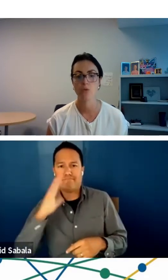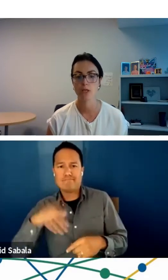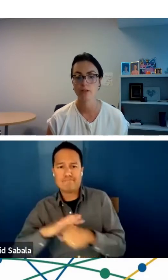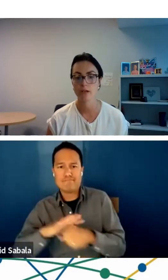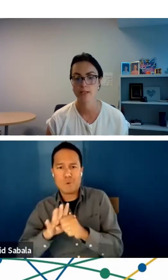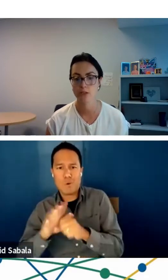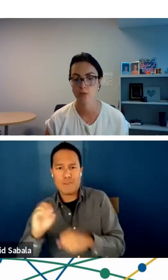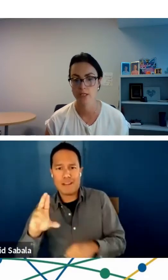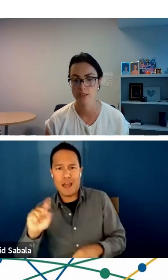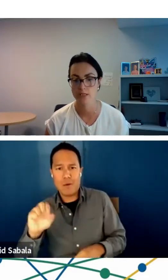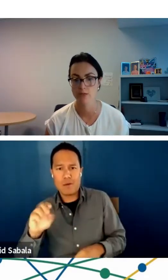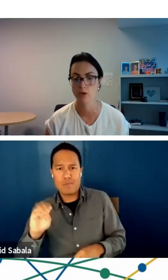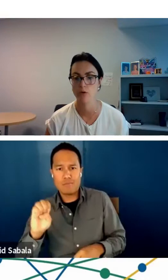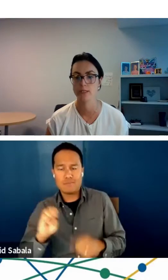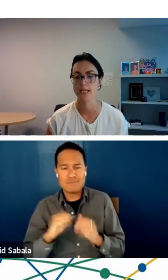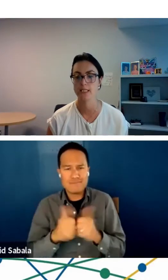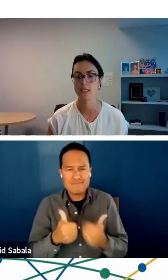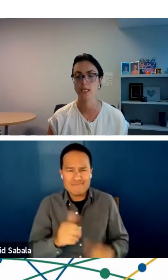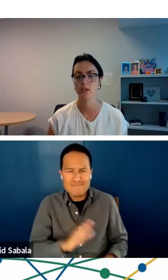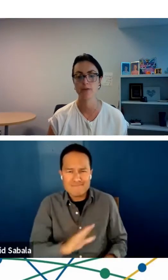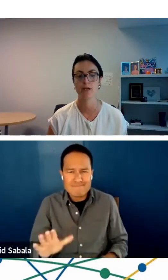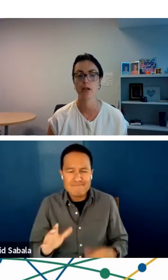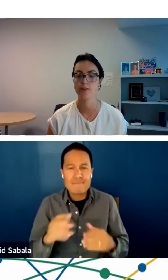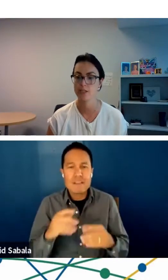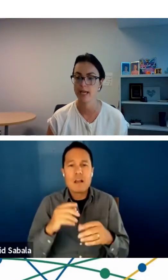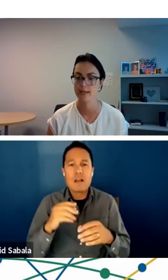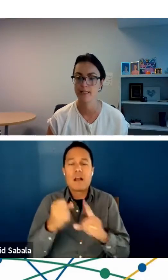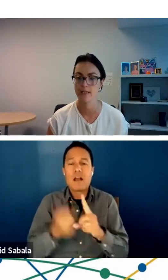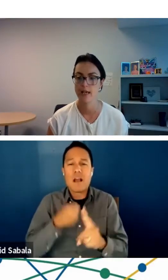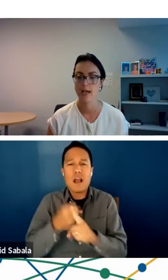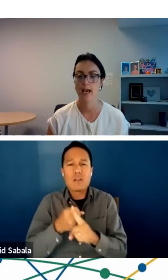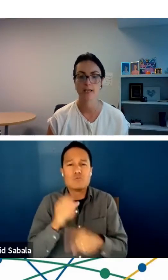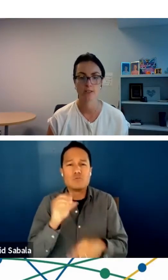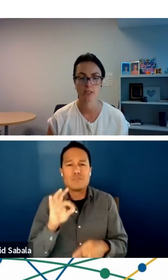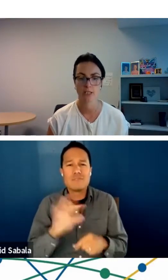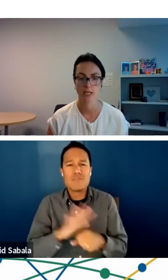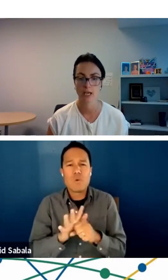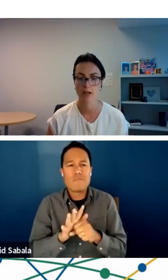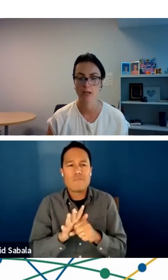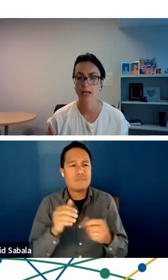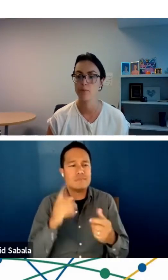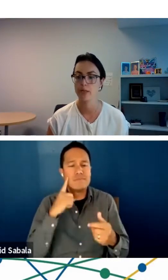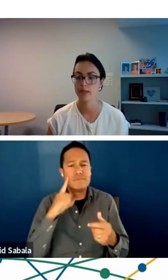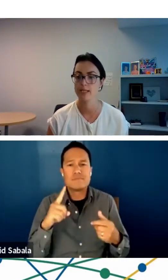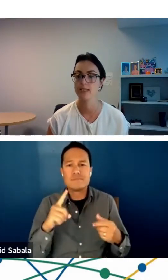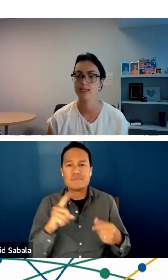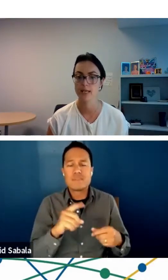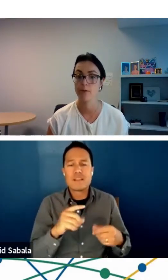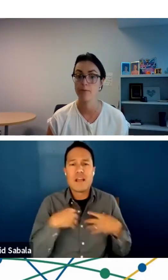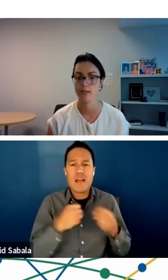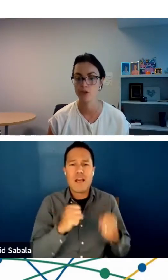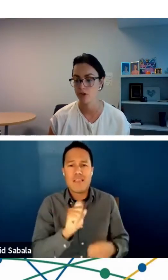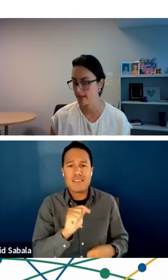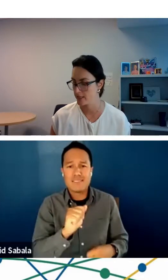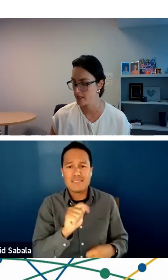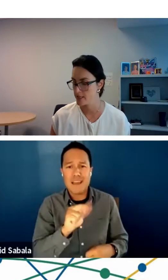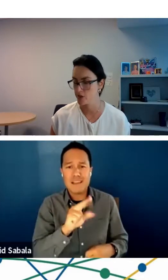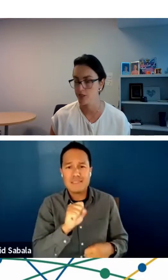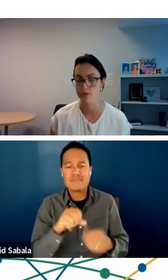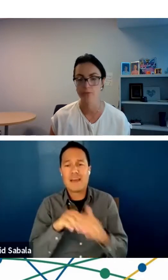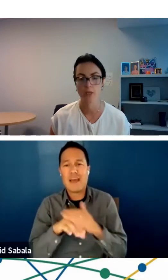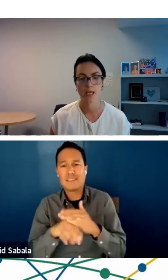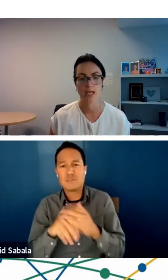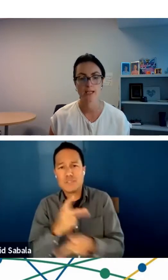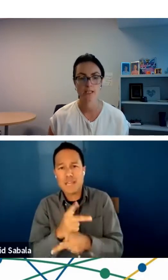And what are the consequences of COVID-19 on their health status, access to care, and ability to self-manage chronic